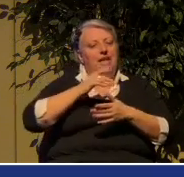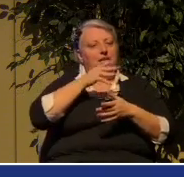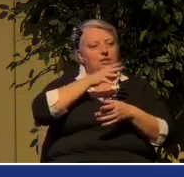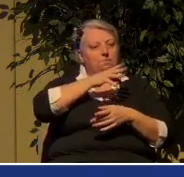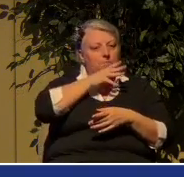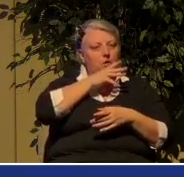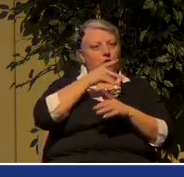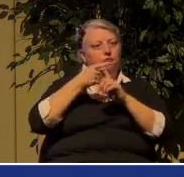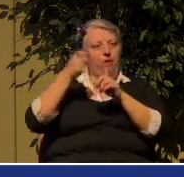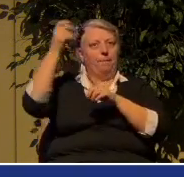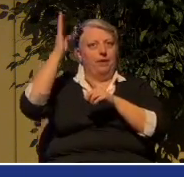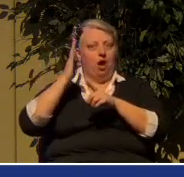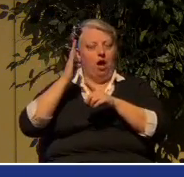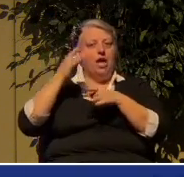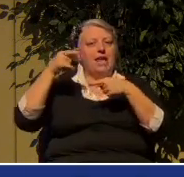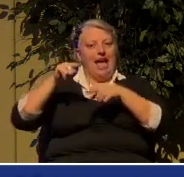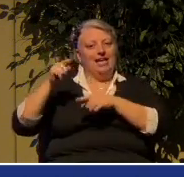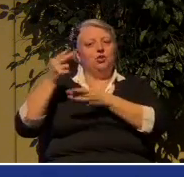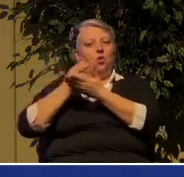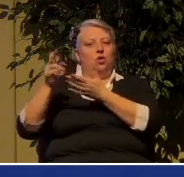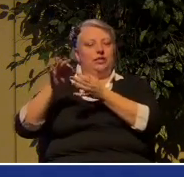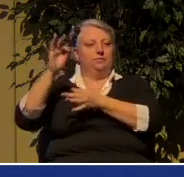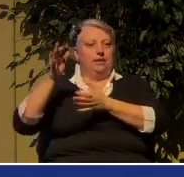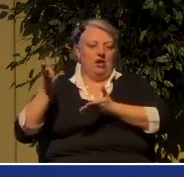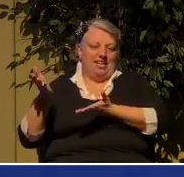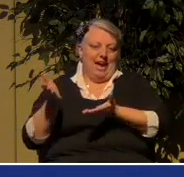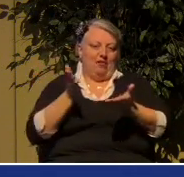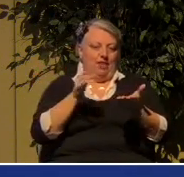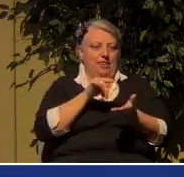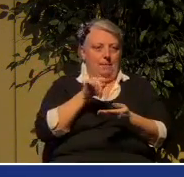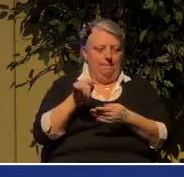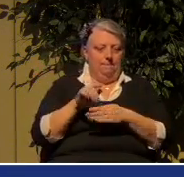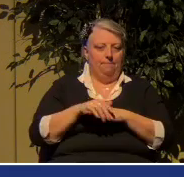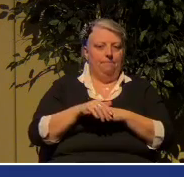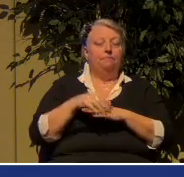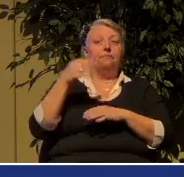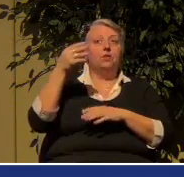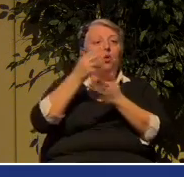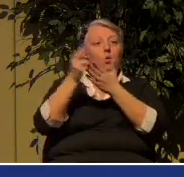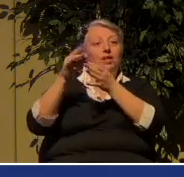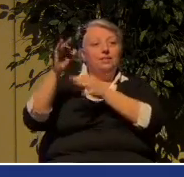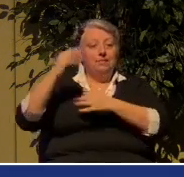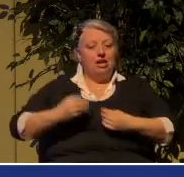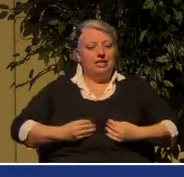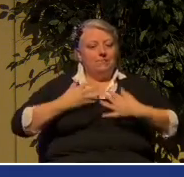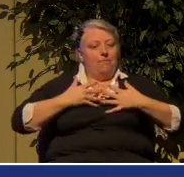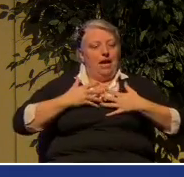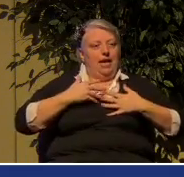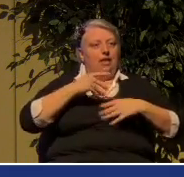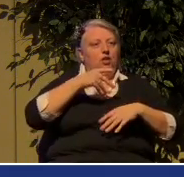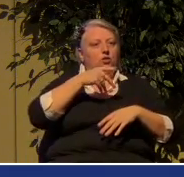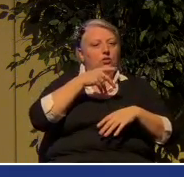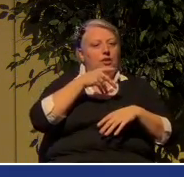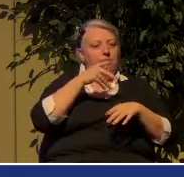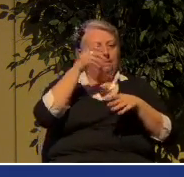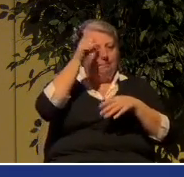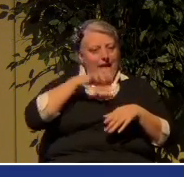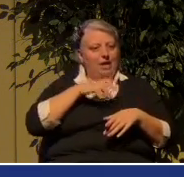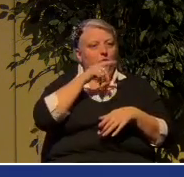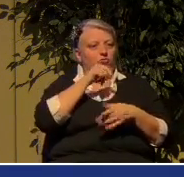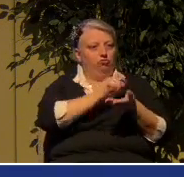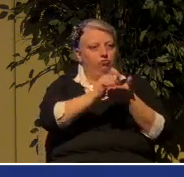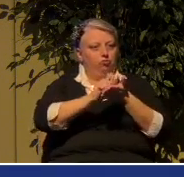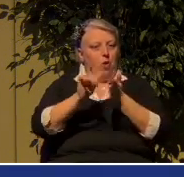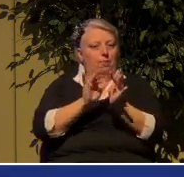So if it's the Holy Spirit who is inspiring the authors of scripture, who, who, who's showing